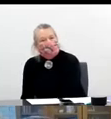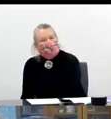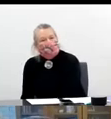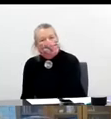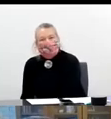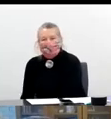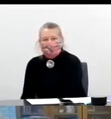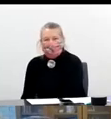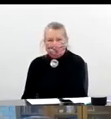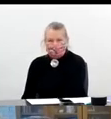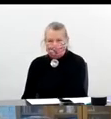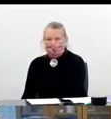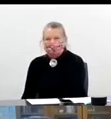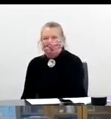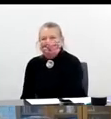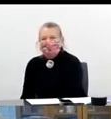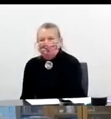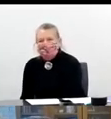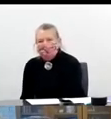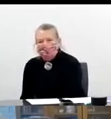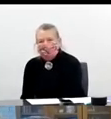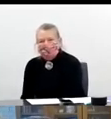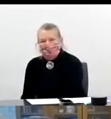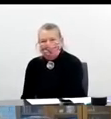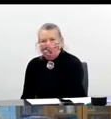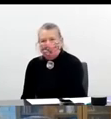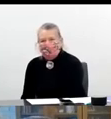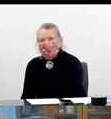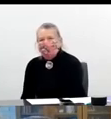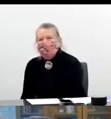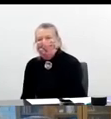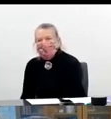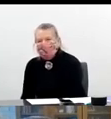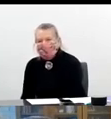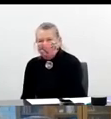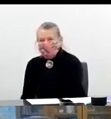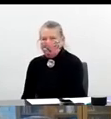Sorry, I wouldn't say that's the first time I've ever done that, but I can't say that.